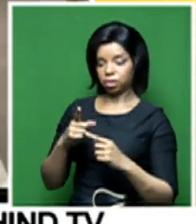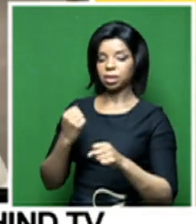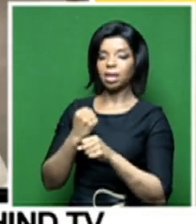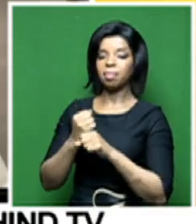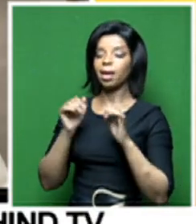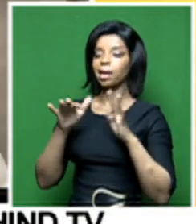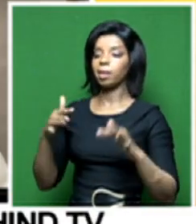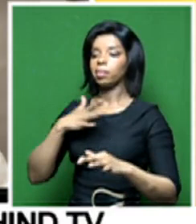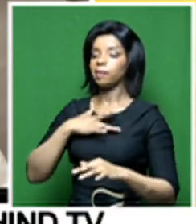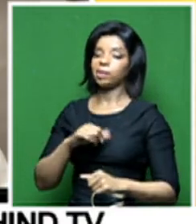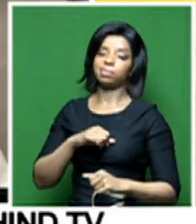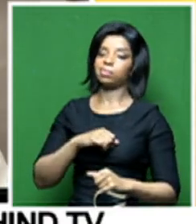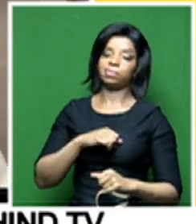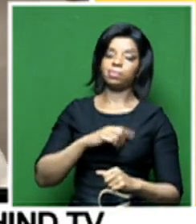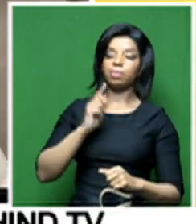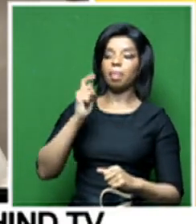is to you as well.